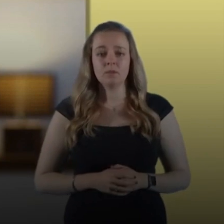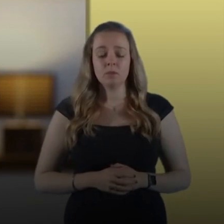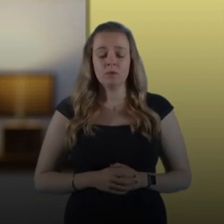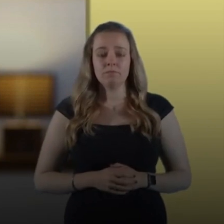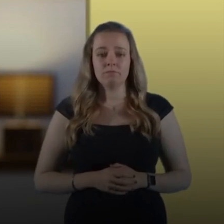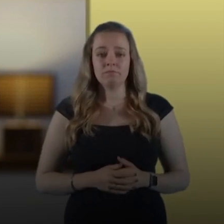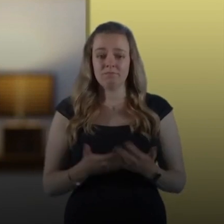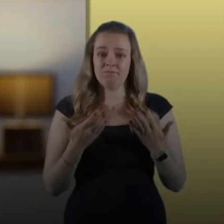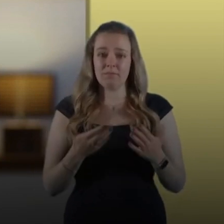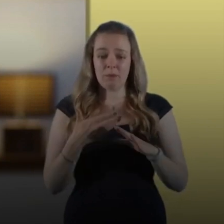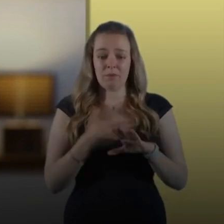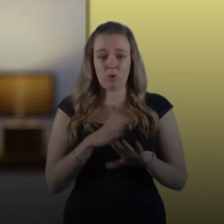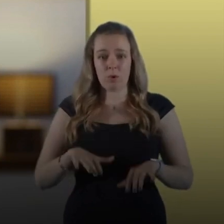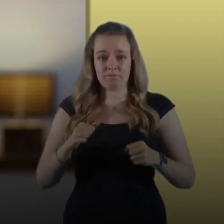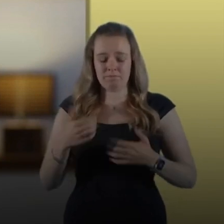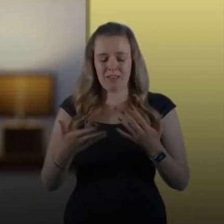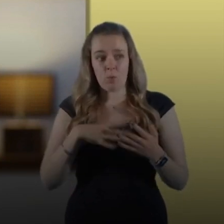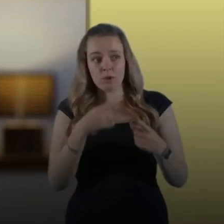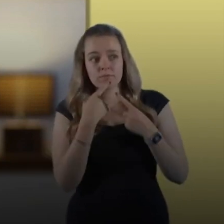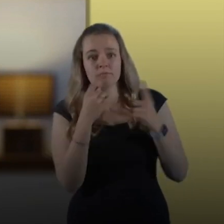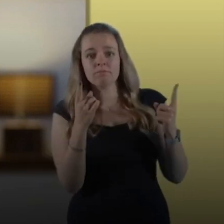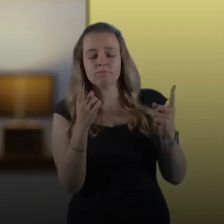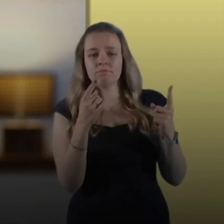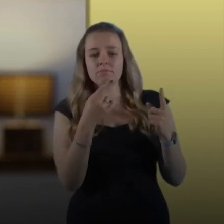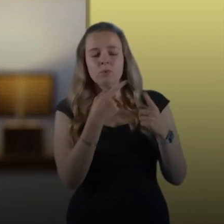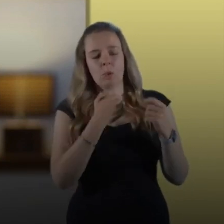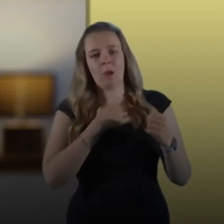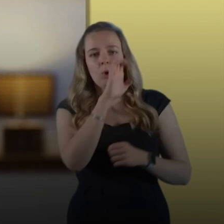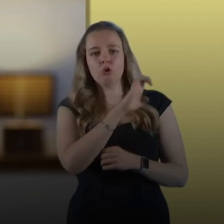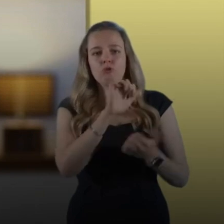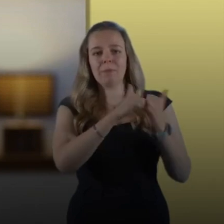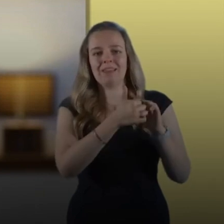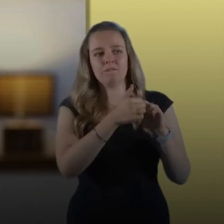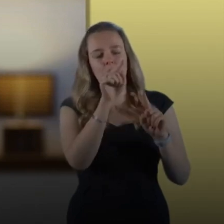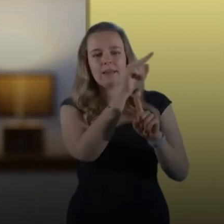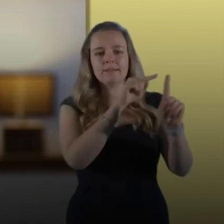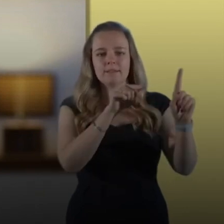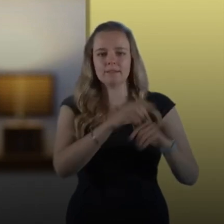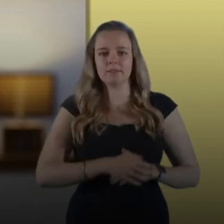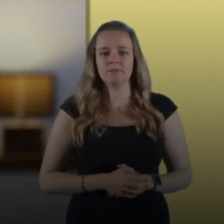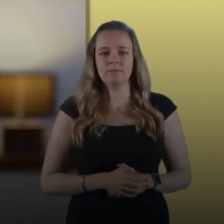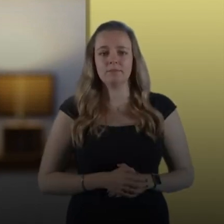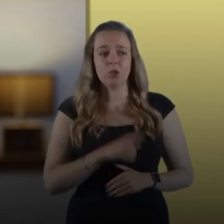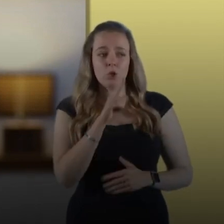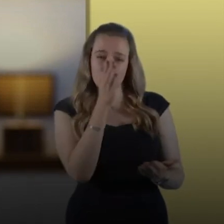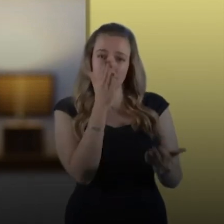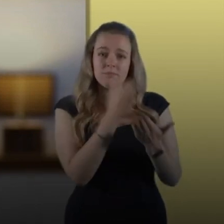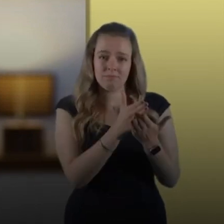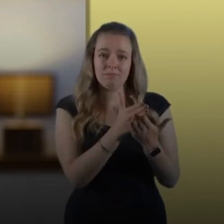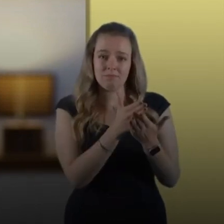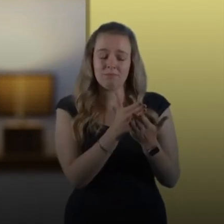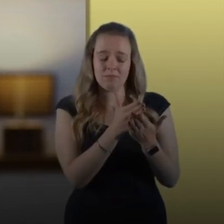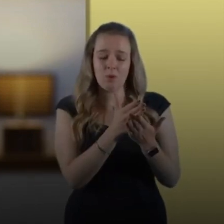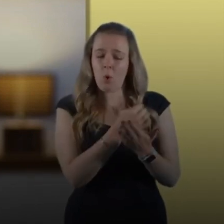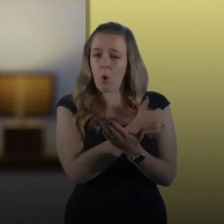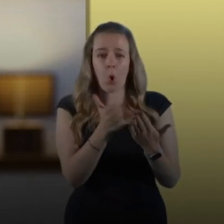I want to send this message to our European friends and neighbours. You are and always will be part of